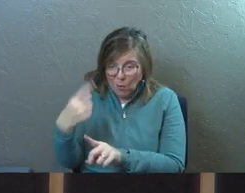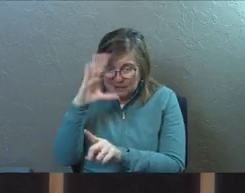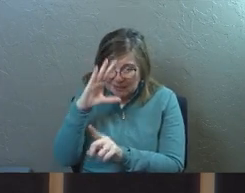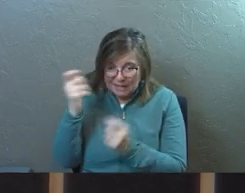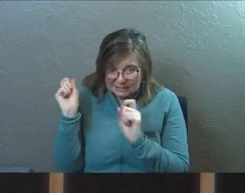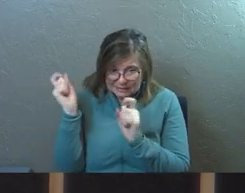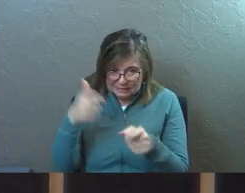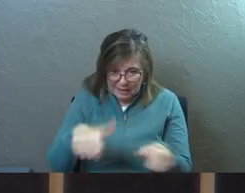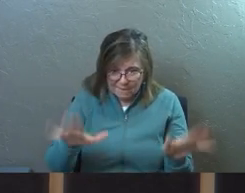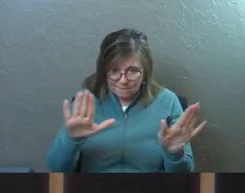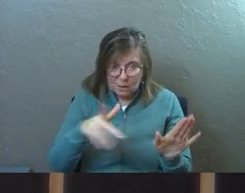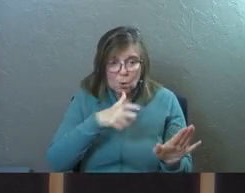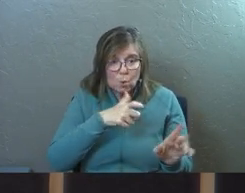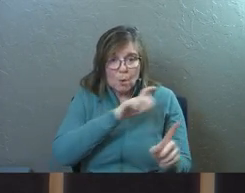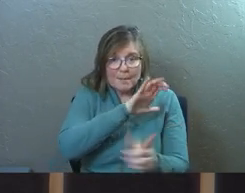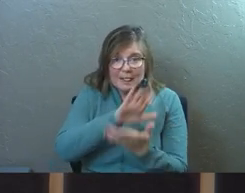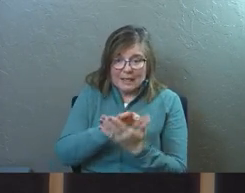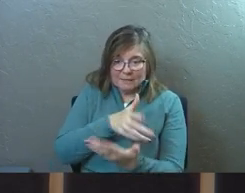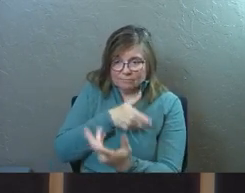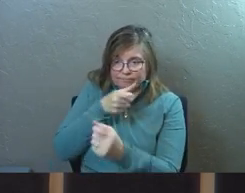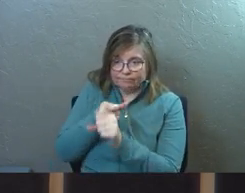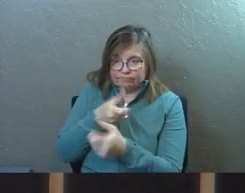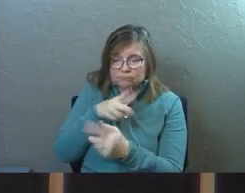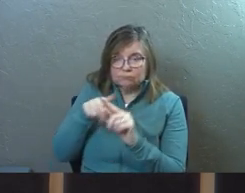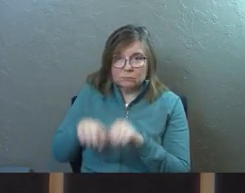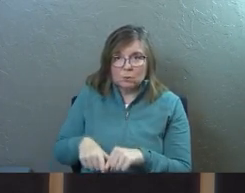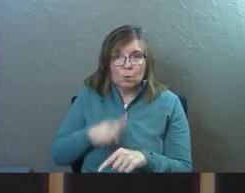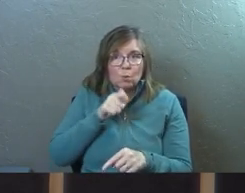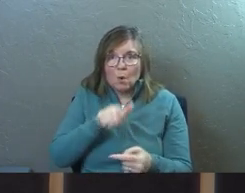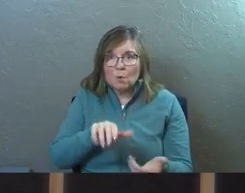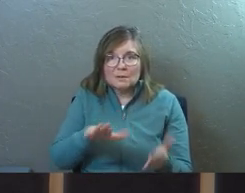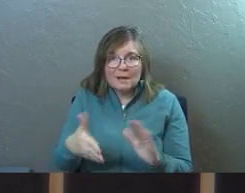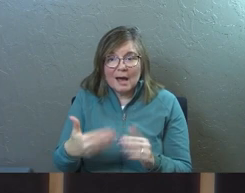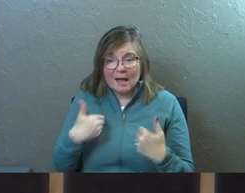believes in him should not perish but have eternal life.